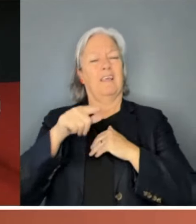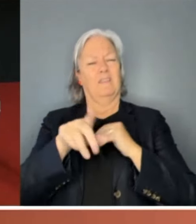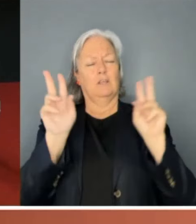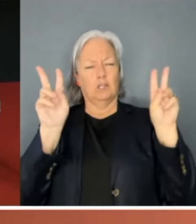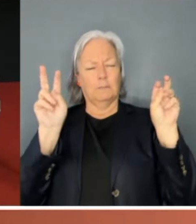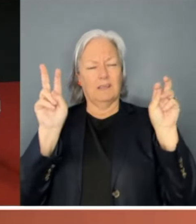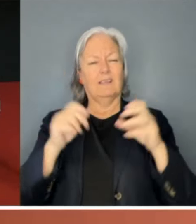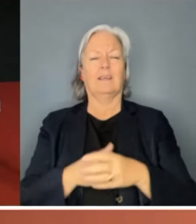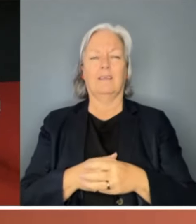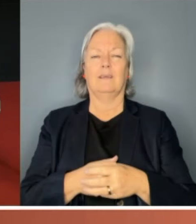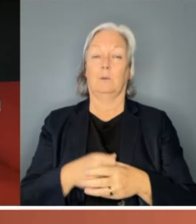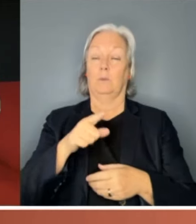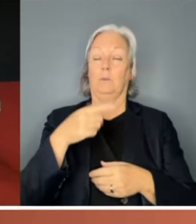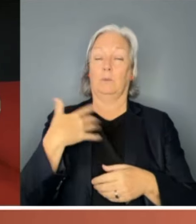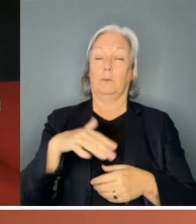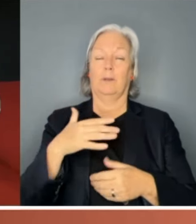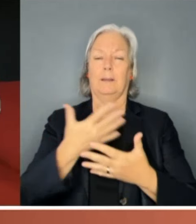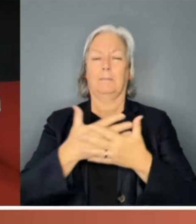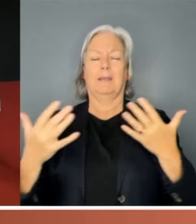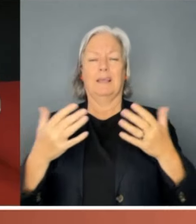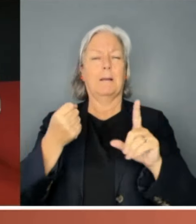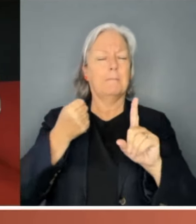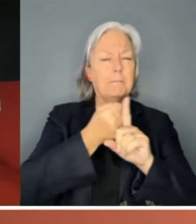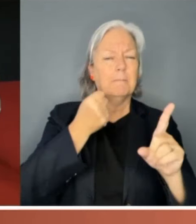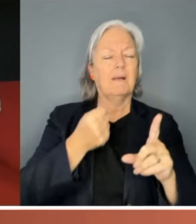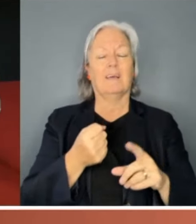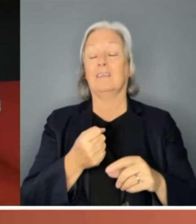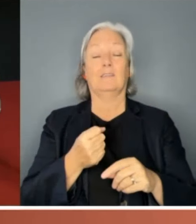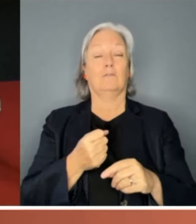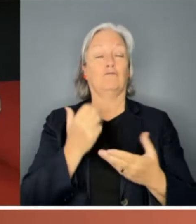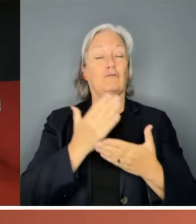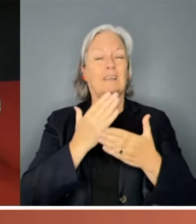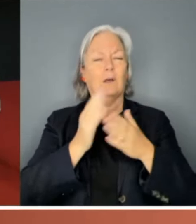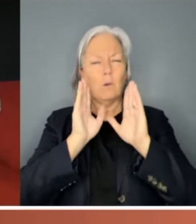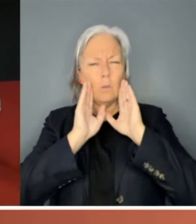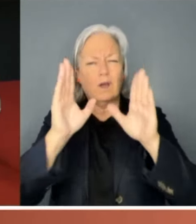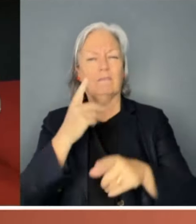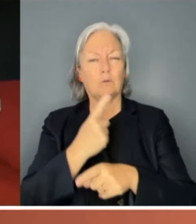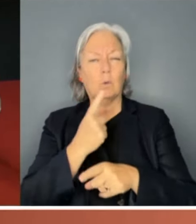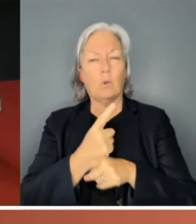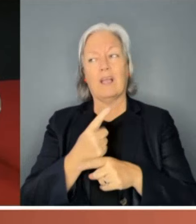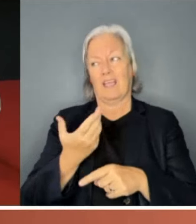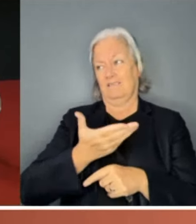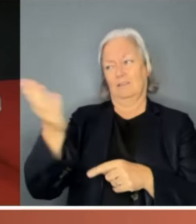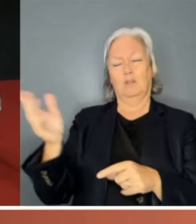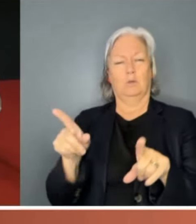of power to your arguments and I found it an incredible talk and obviously the audience did. We have about